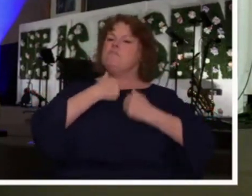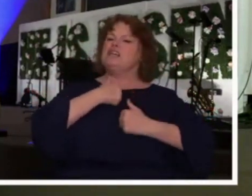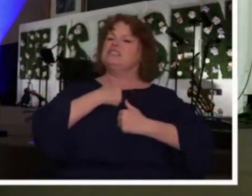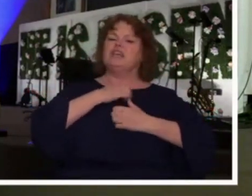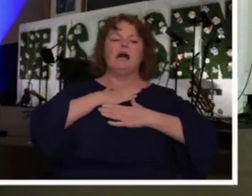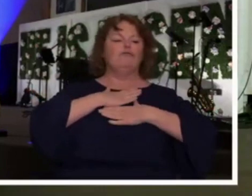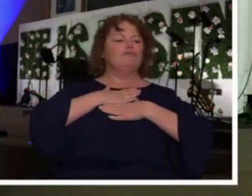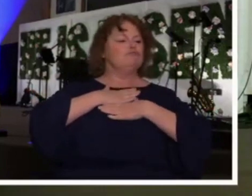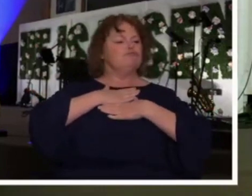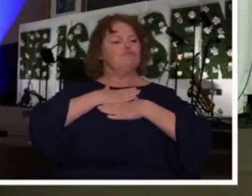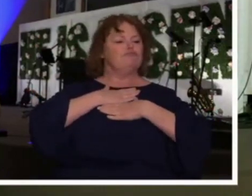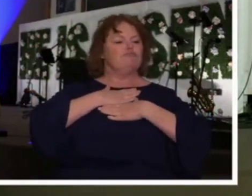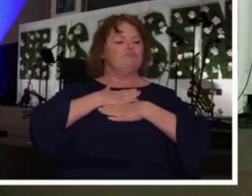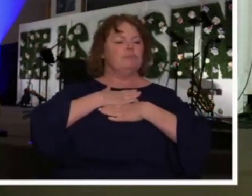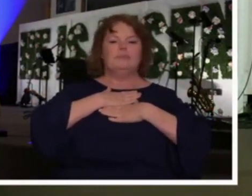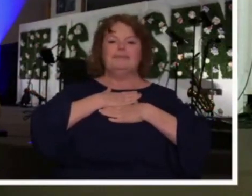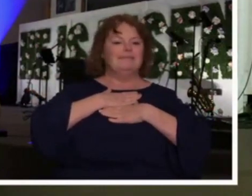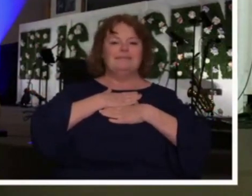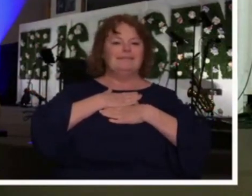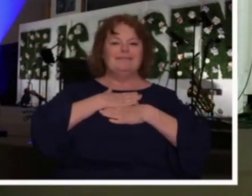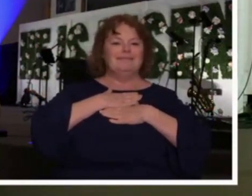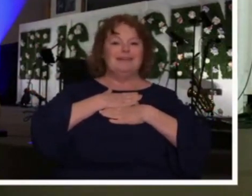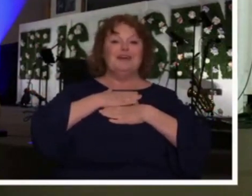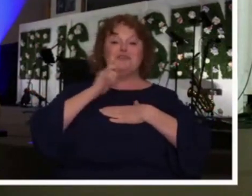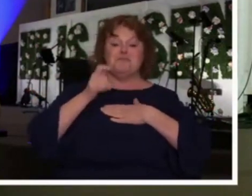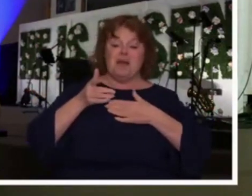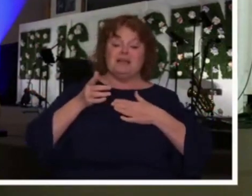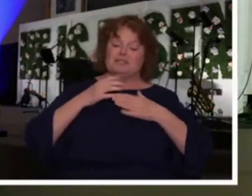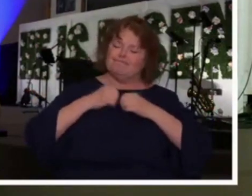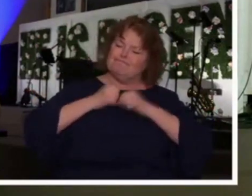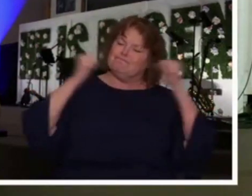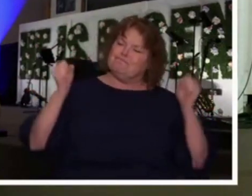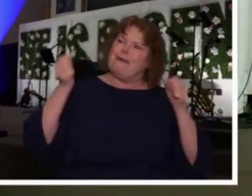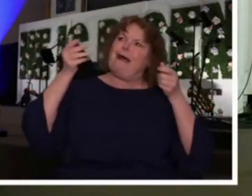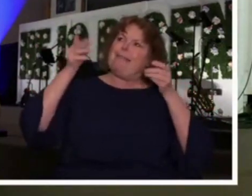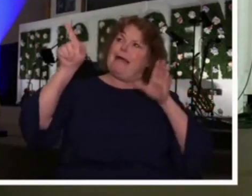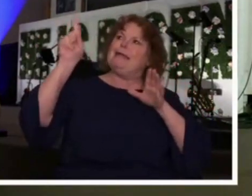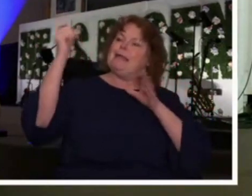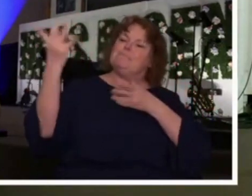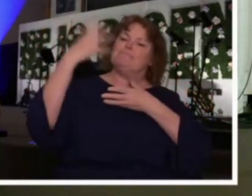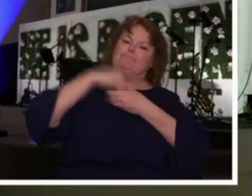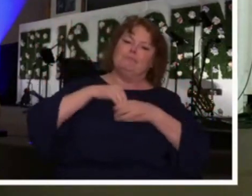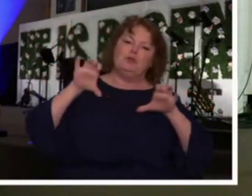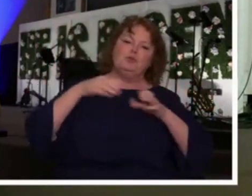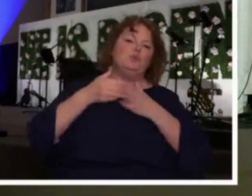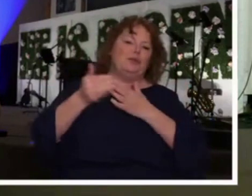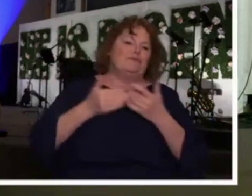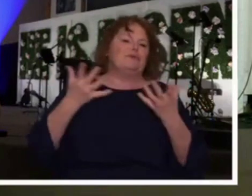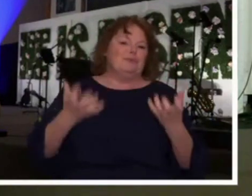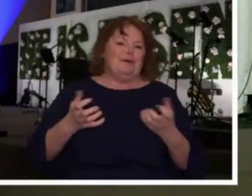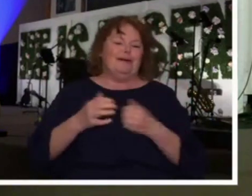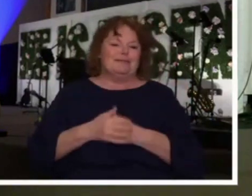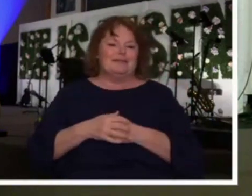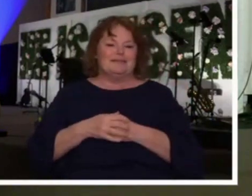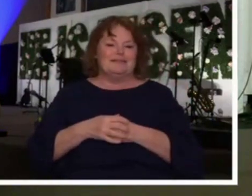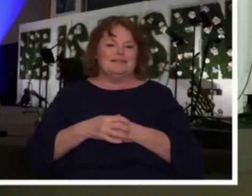move of God. It must be offered on the altar of sacrifice. It's easy for us to sing, is